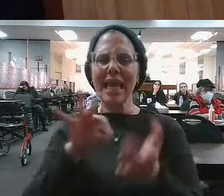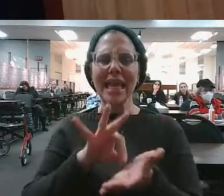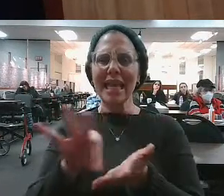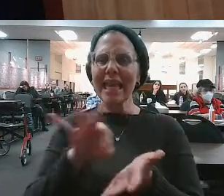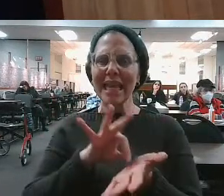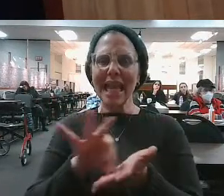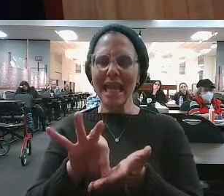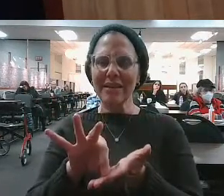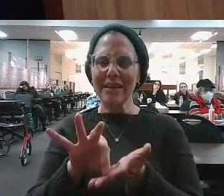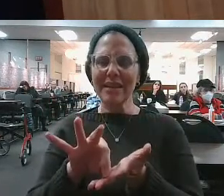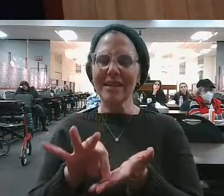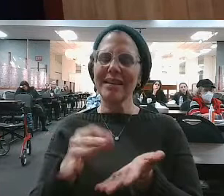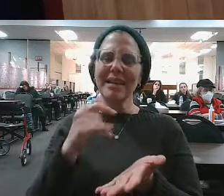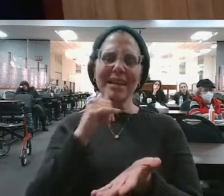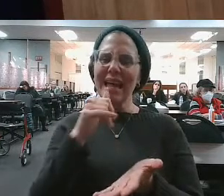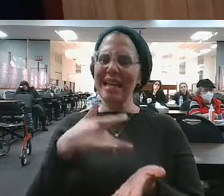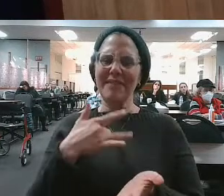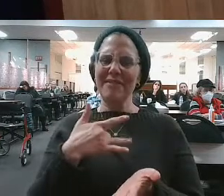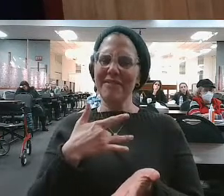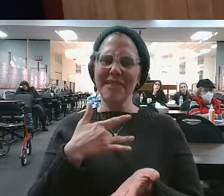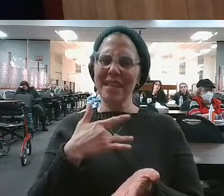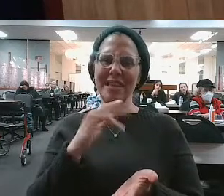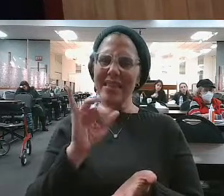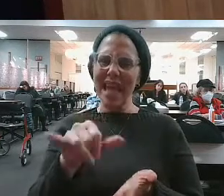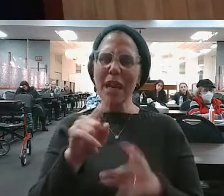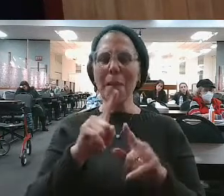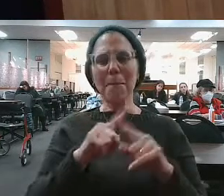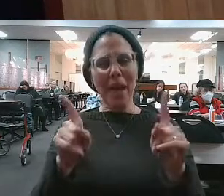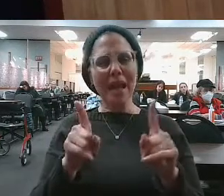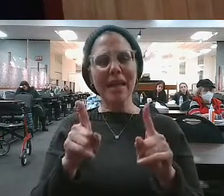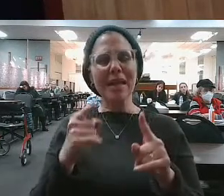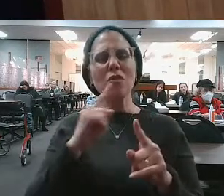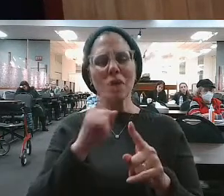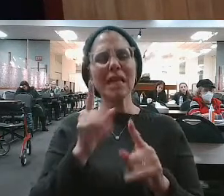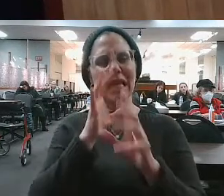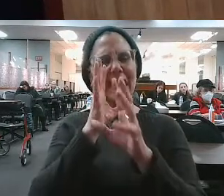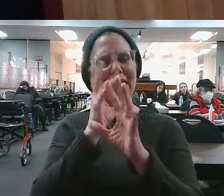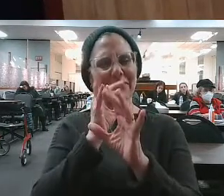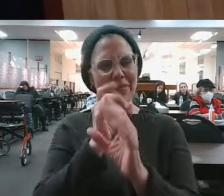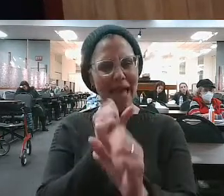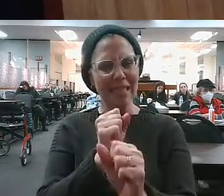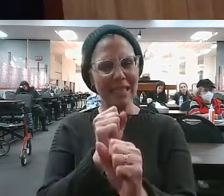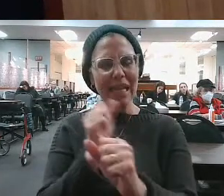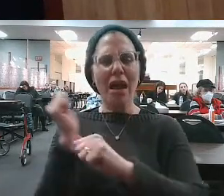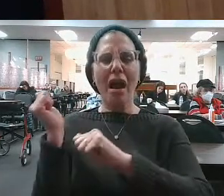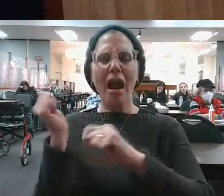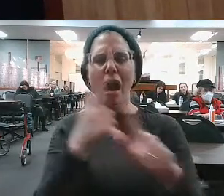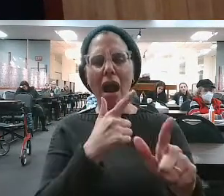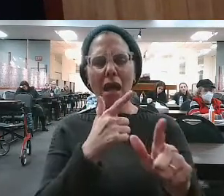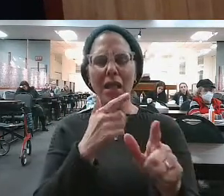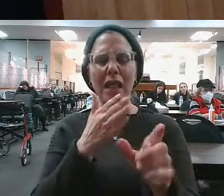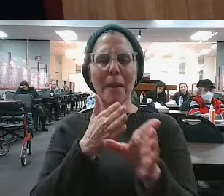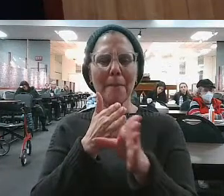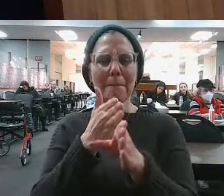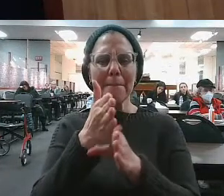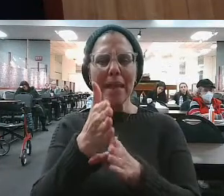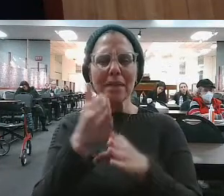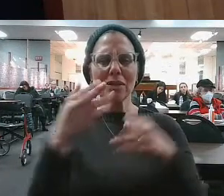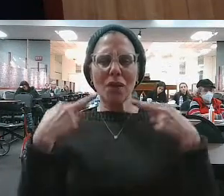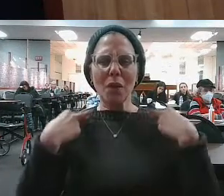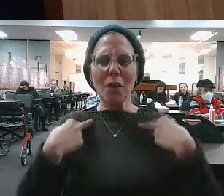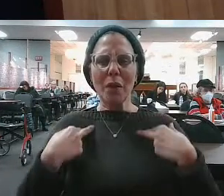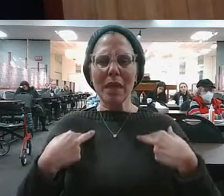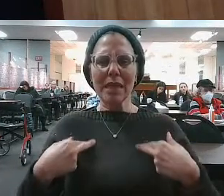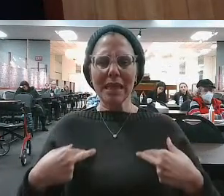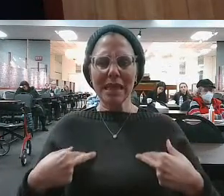for Ruchnius in the world, right? If you think about it, fascinatingly enough, all of the major religions in this world